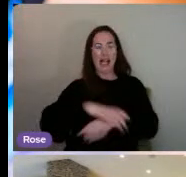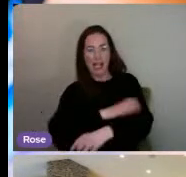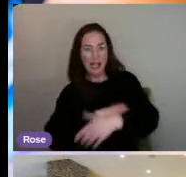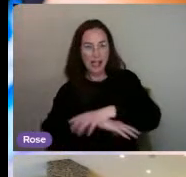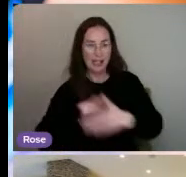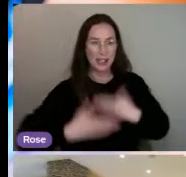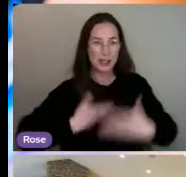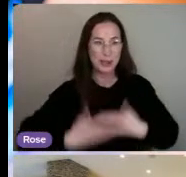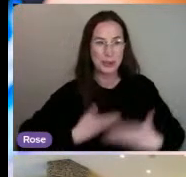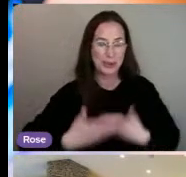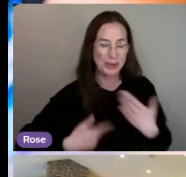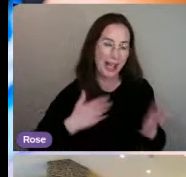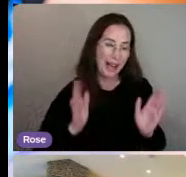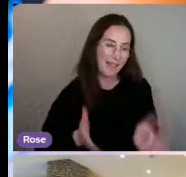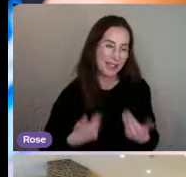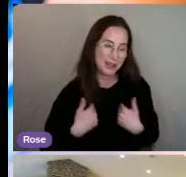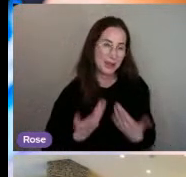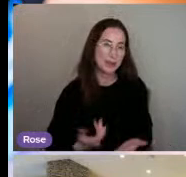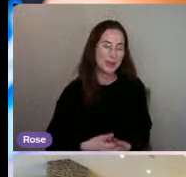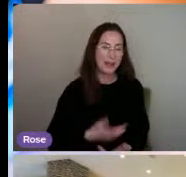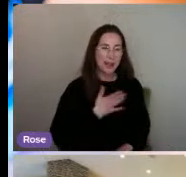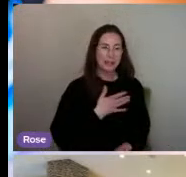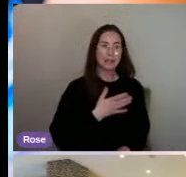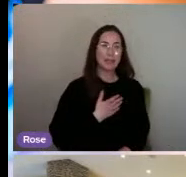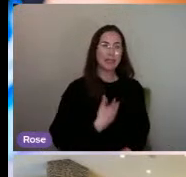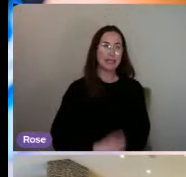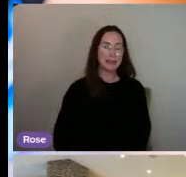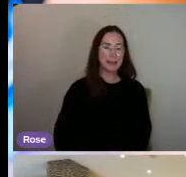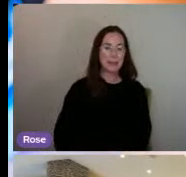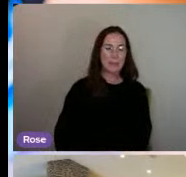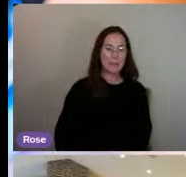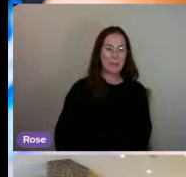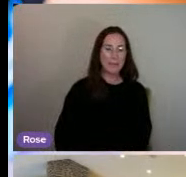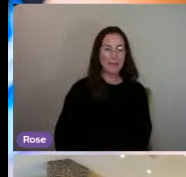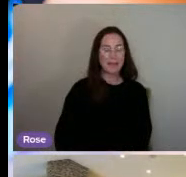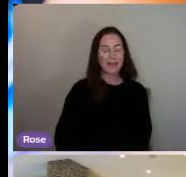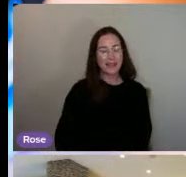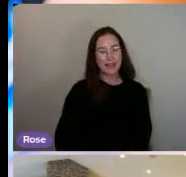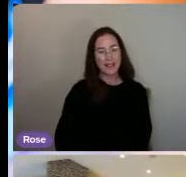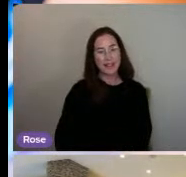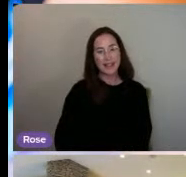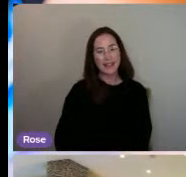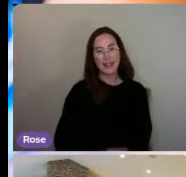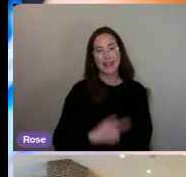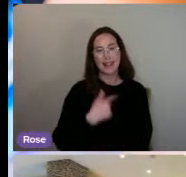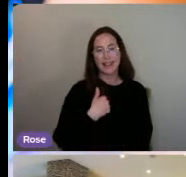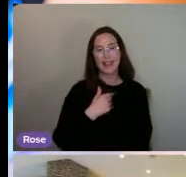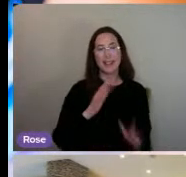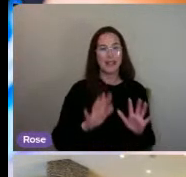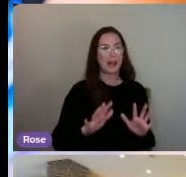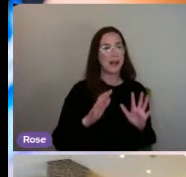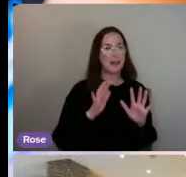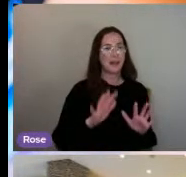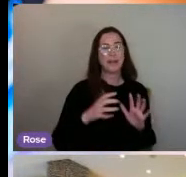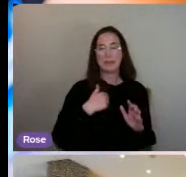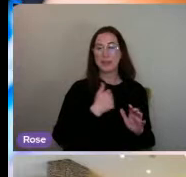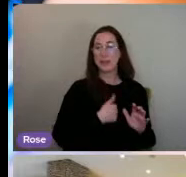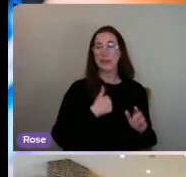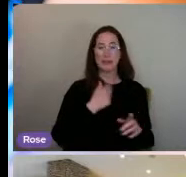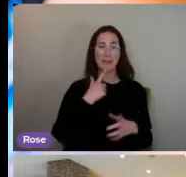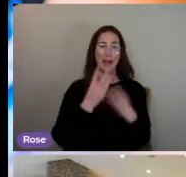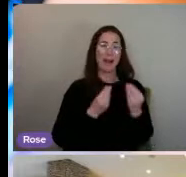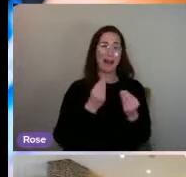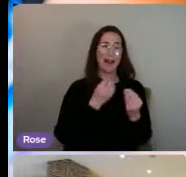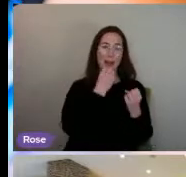know. But that's me and that's, that's, that's my, my, main story. I'm so sorry, Mandy,